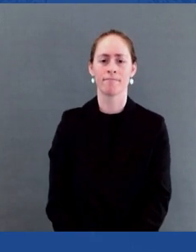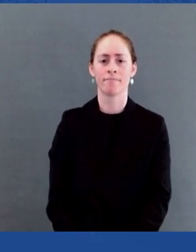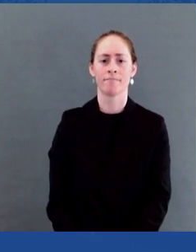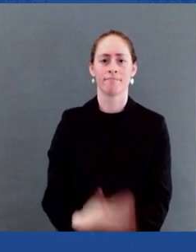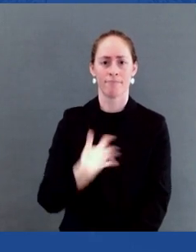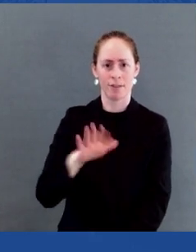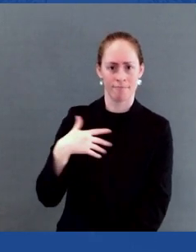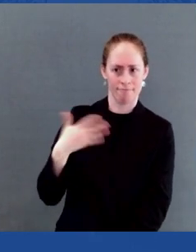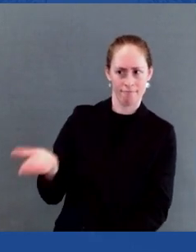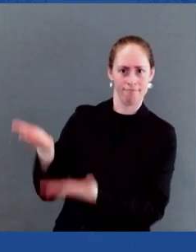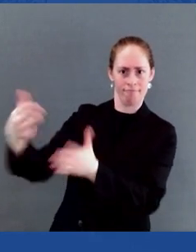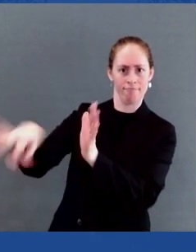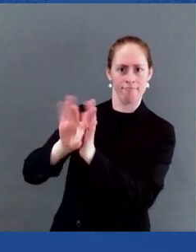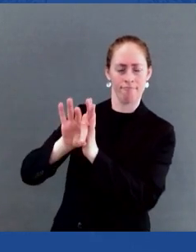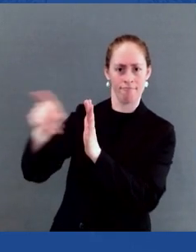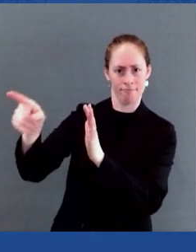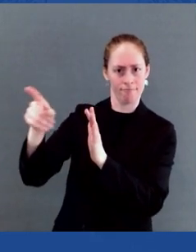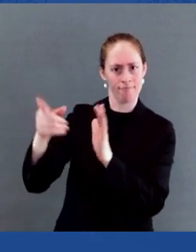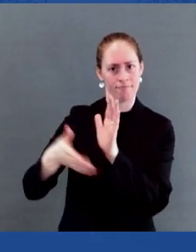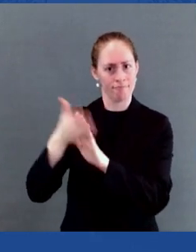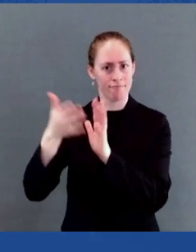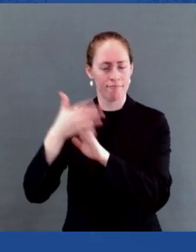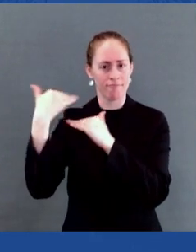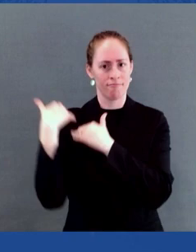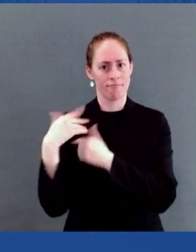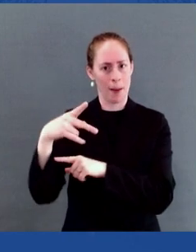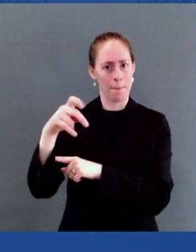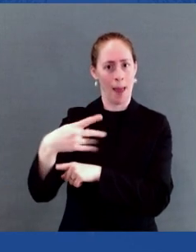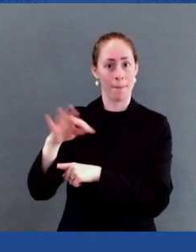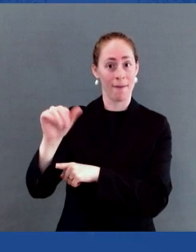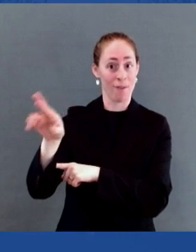and our global efforts to combat HIV.